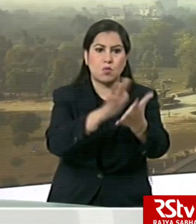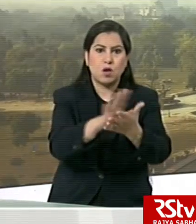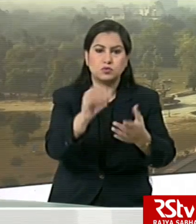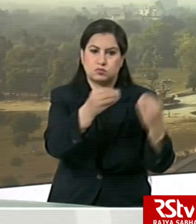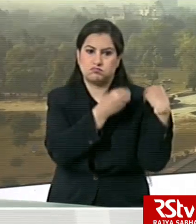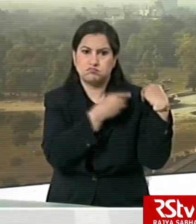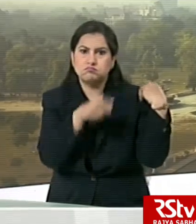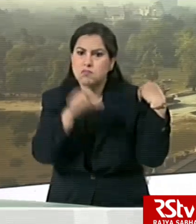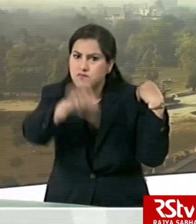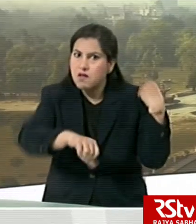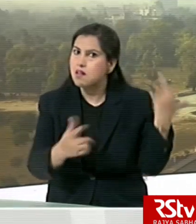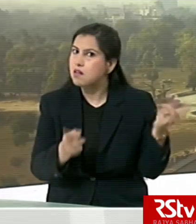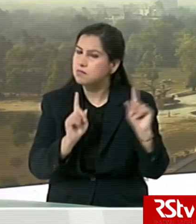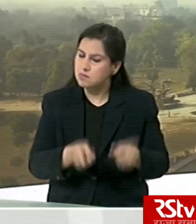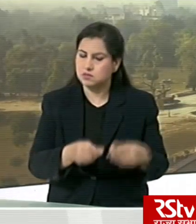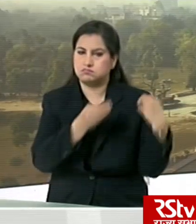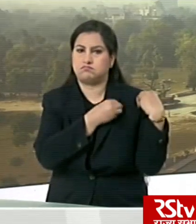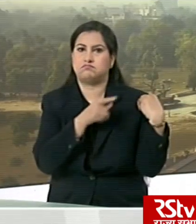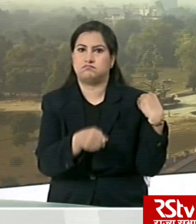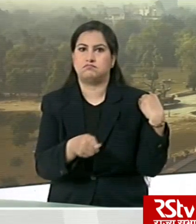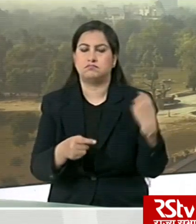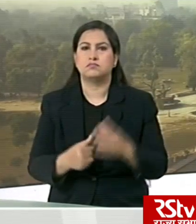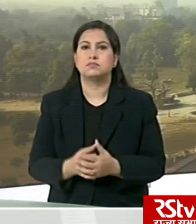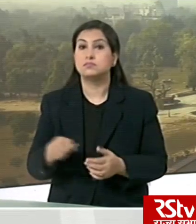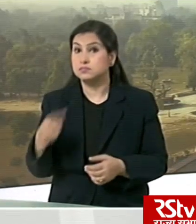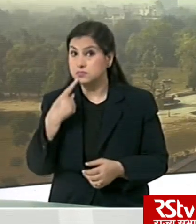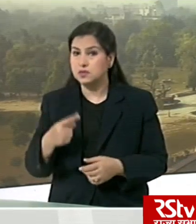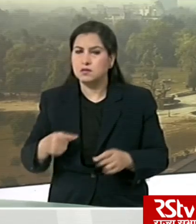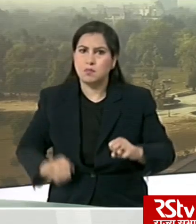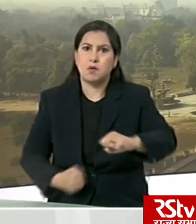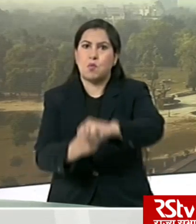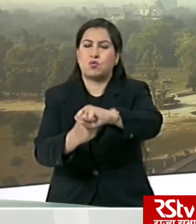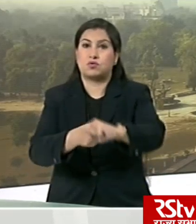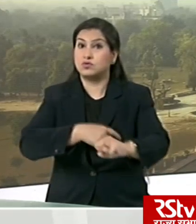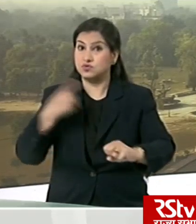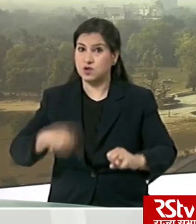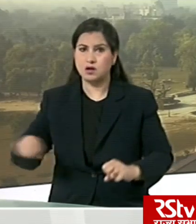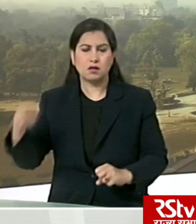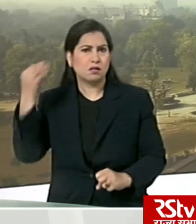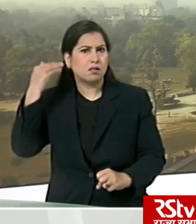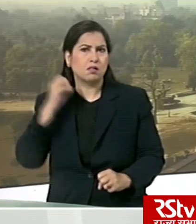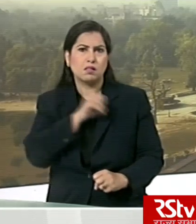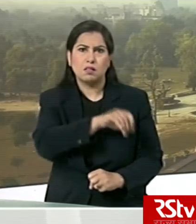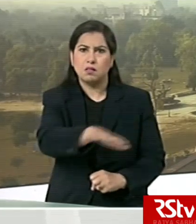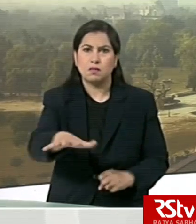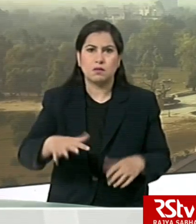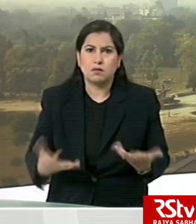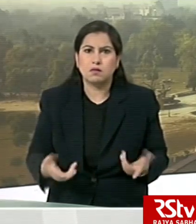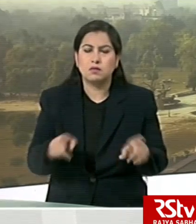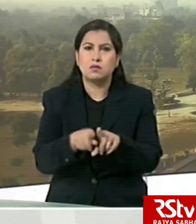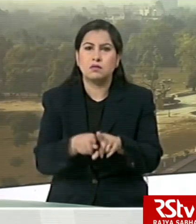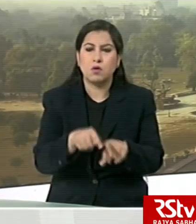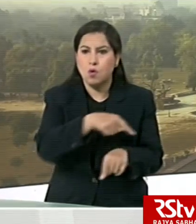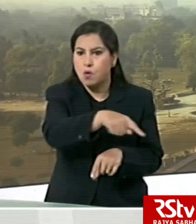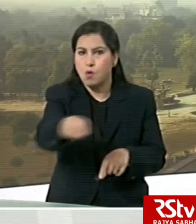duty and it must be held accountable. He said it promoted China's disinformation about the virus that likely led